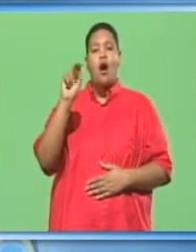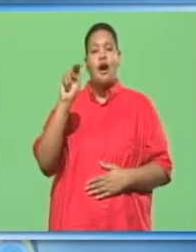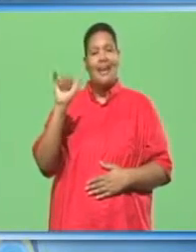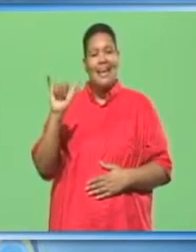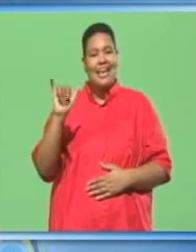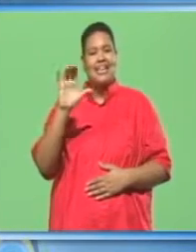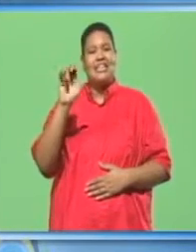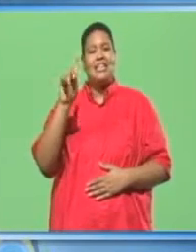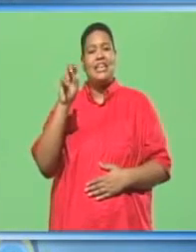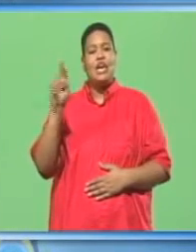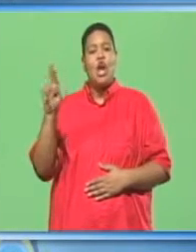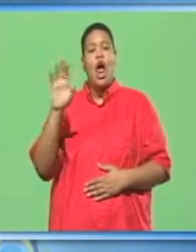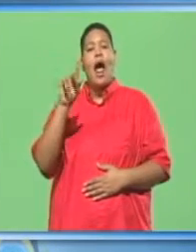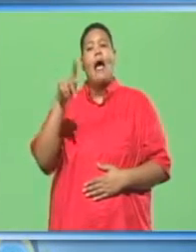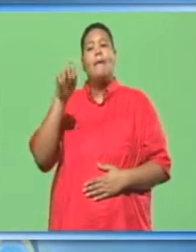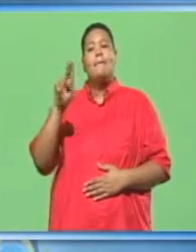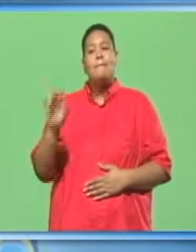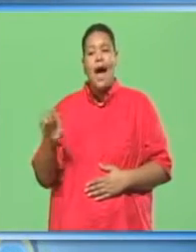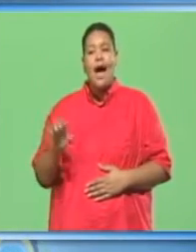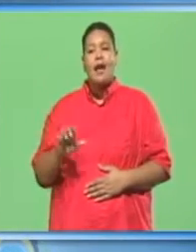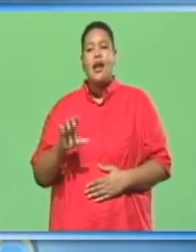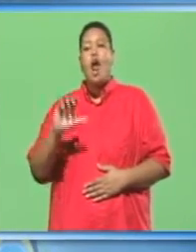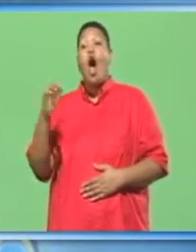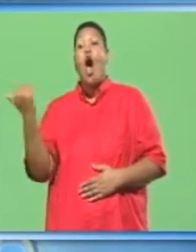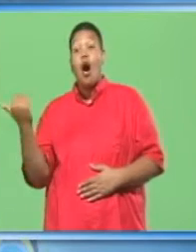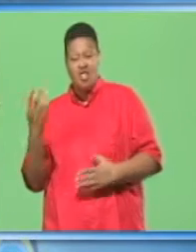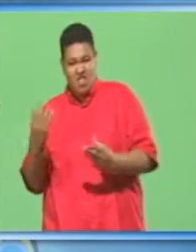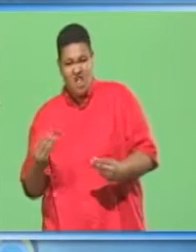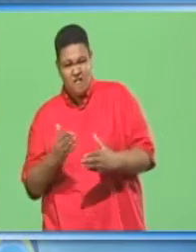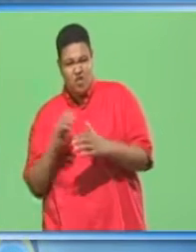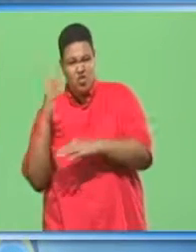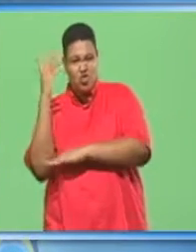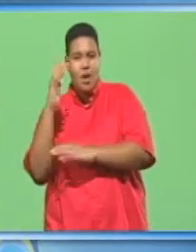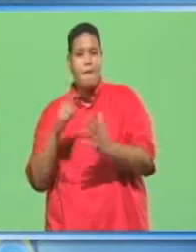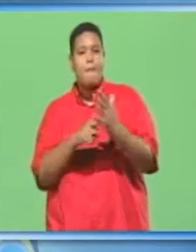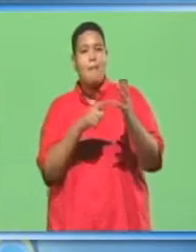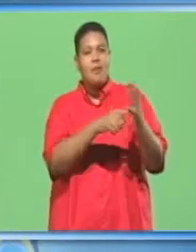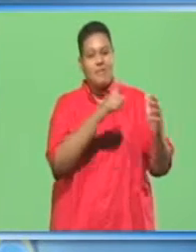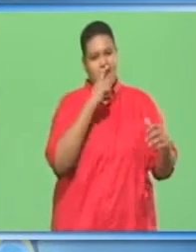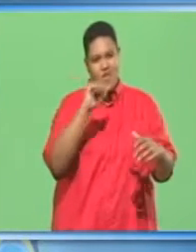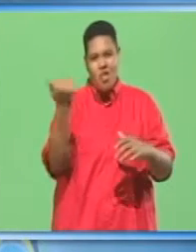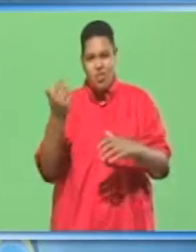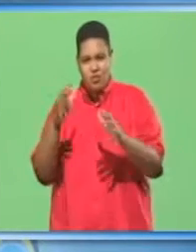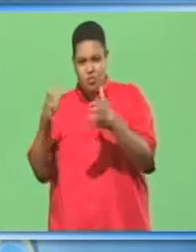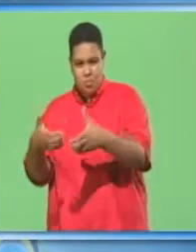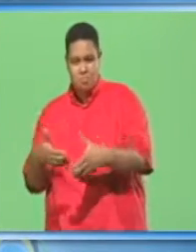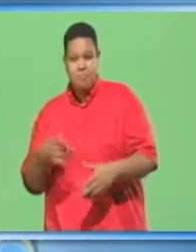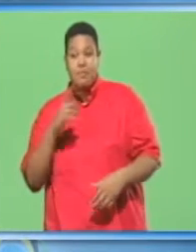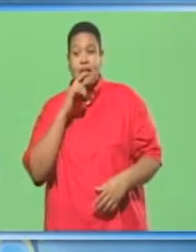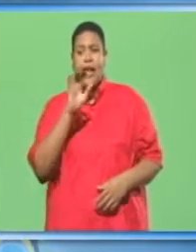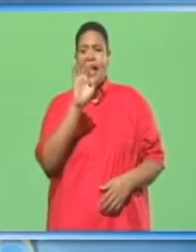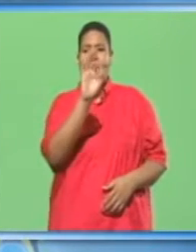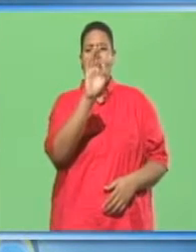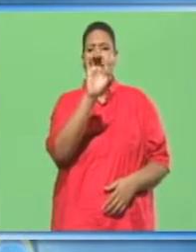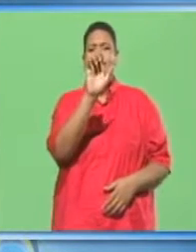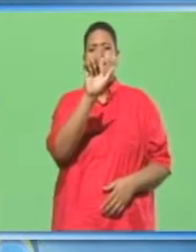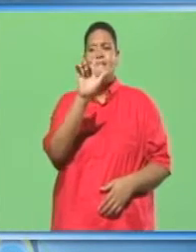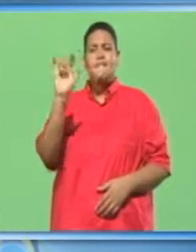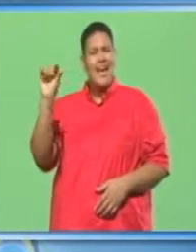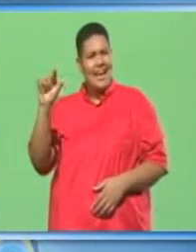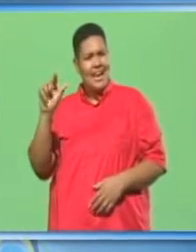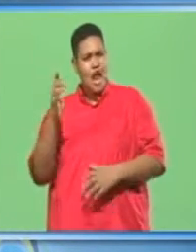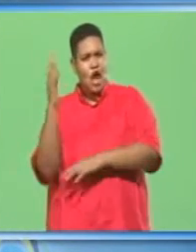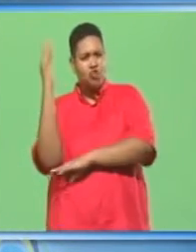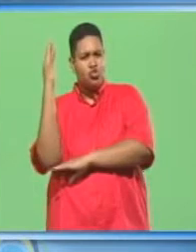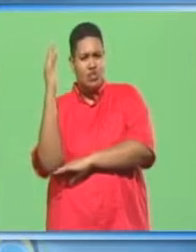Softwood trees are popular in the building industry. Felling a tree. Have you ever wondered where the wood